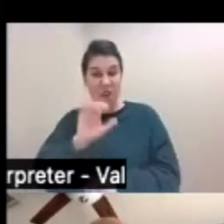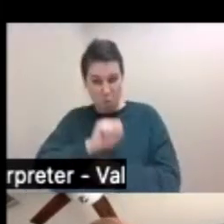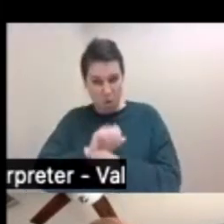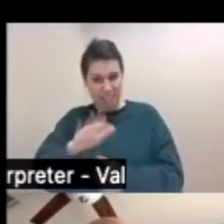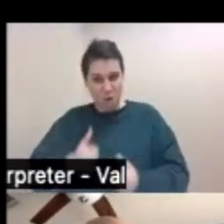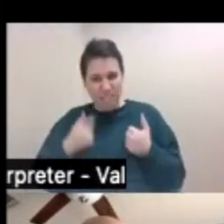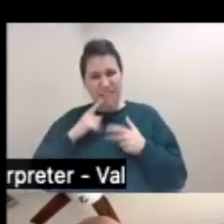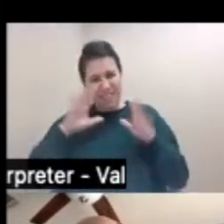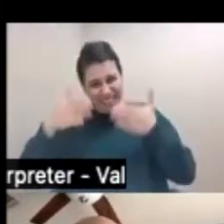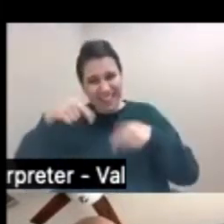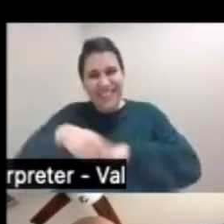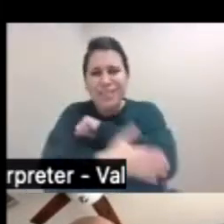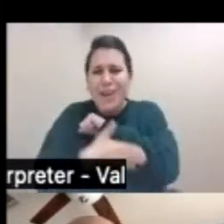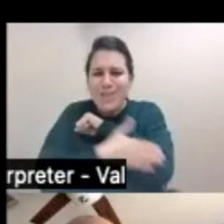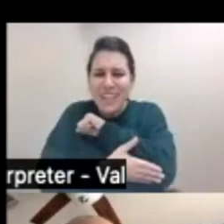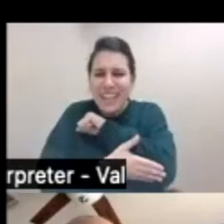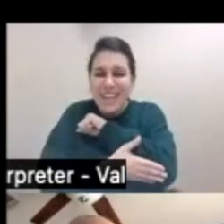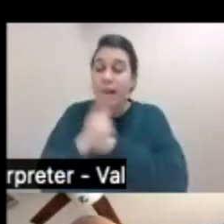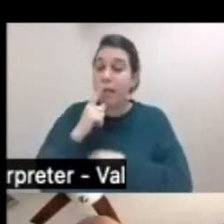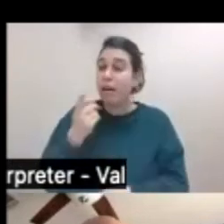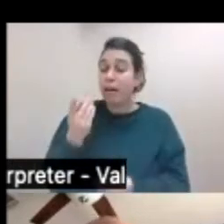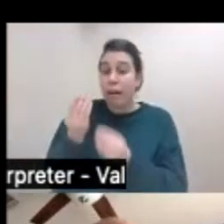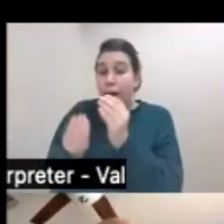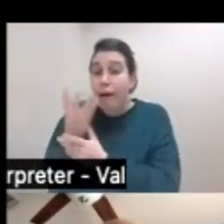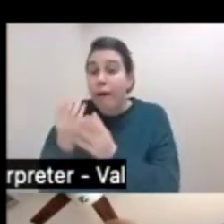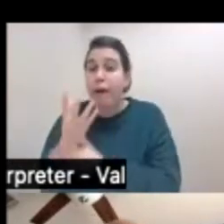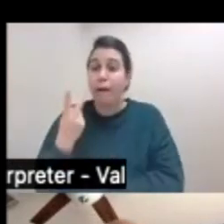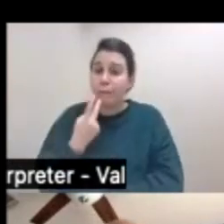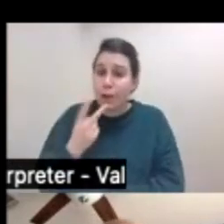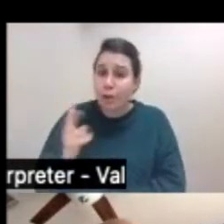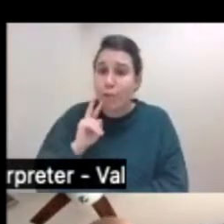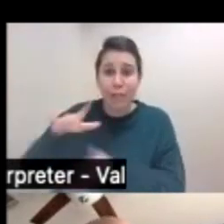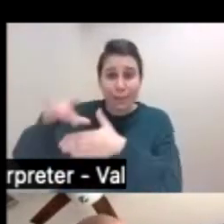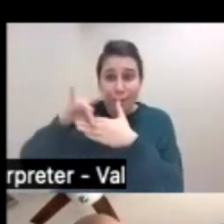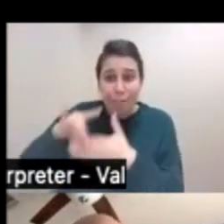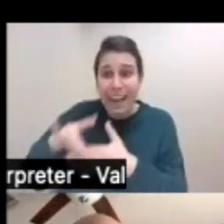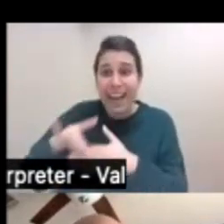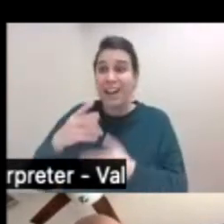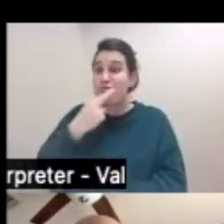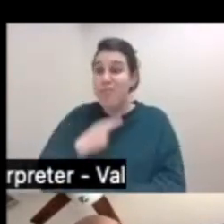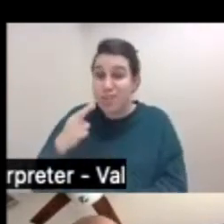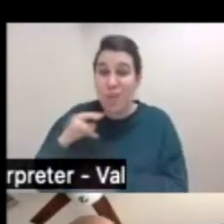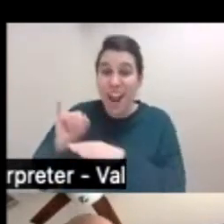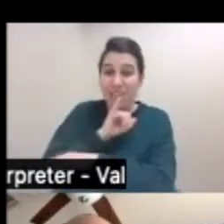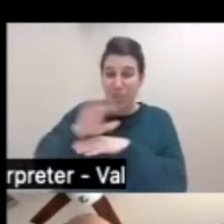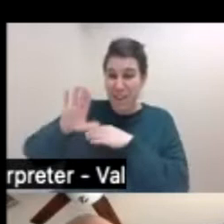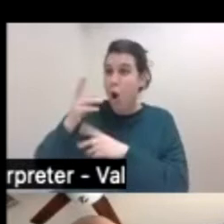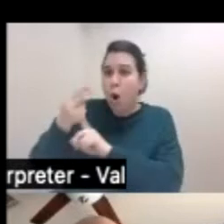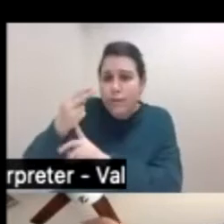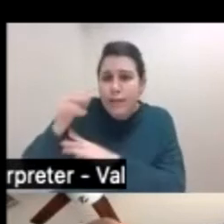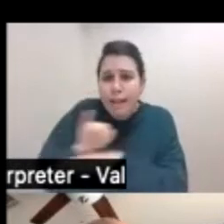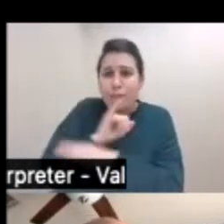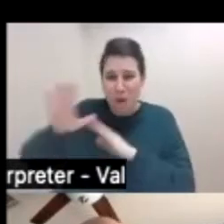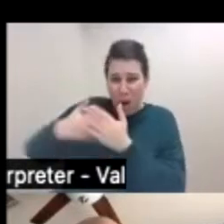roofs, our landscaping, our vegetables in the store, meat, restaurant industry, hotel industry,